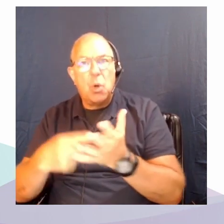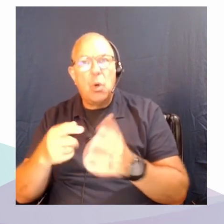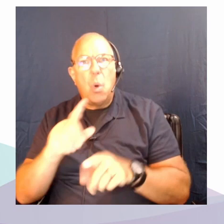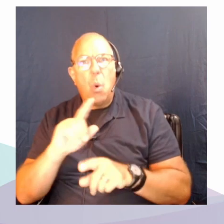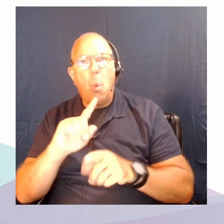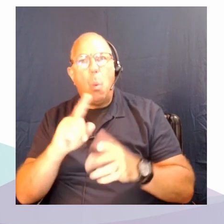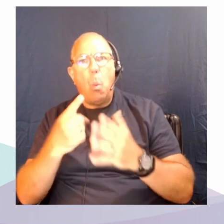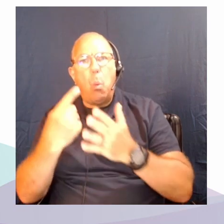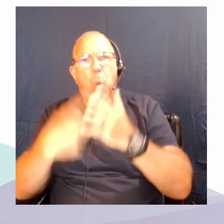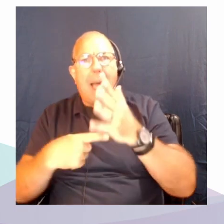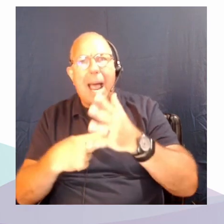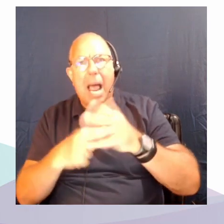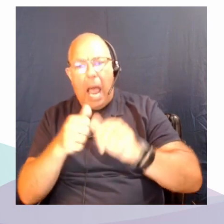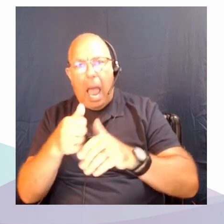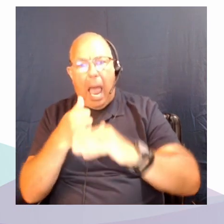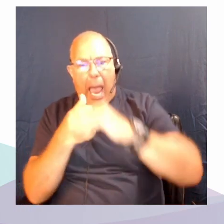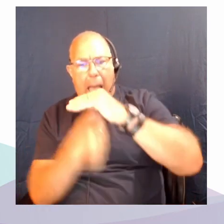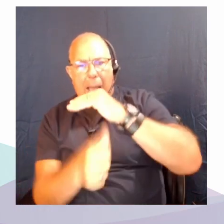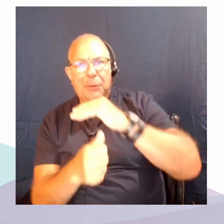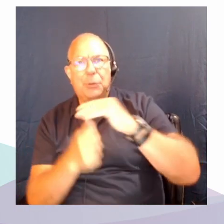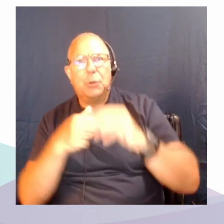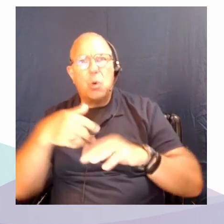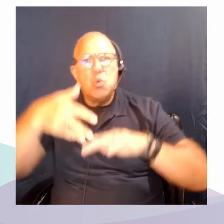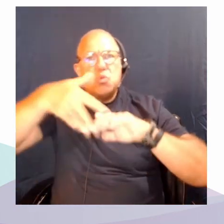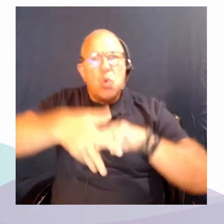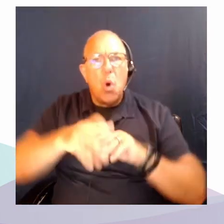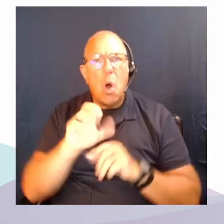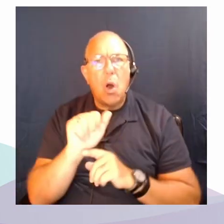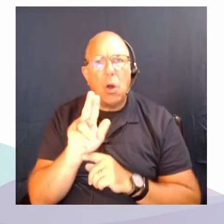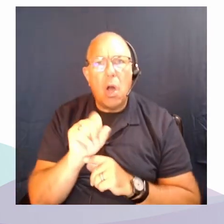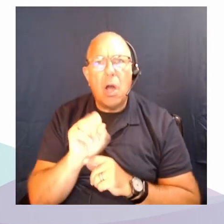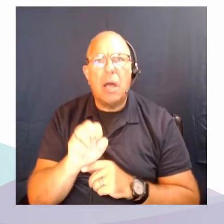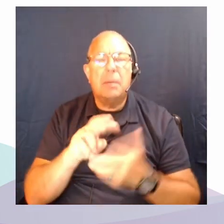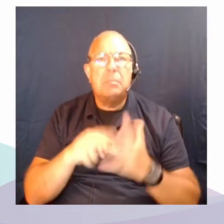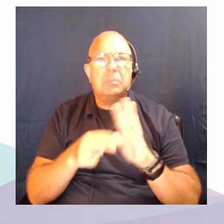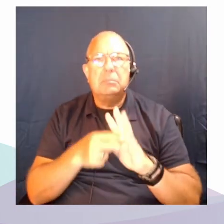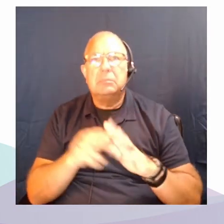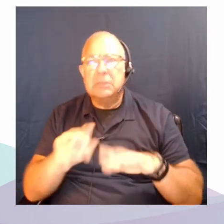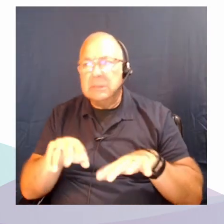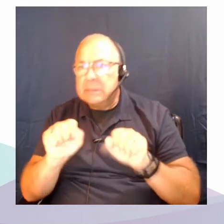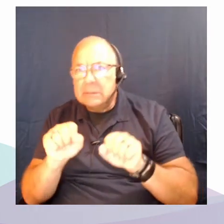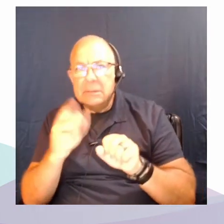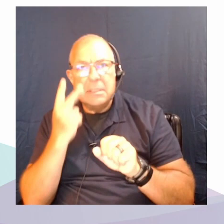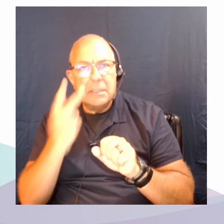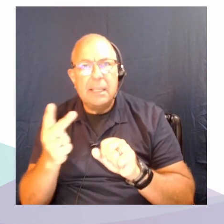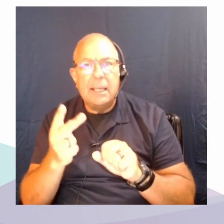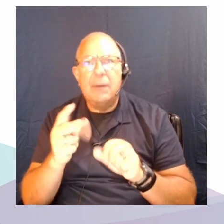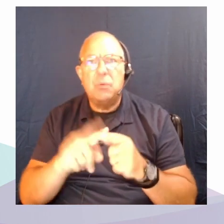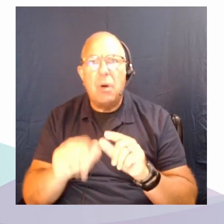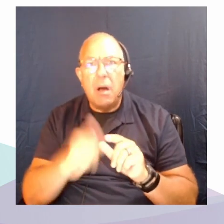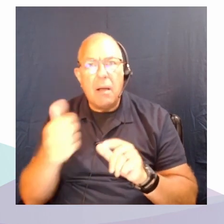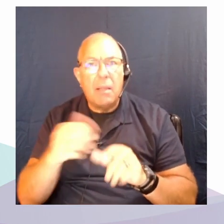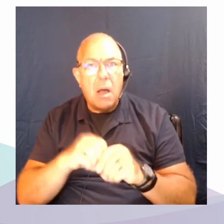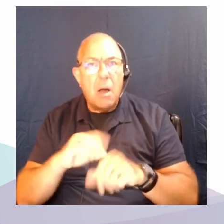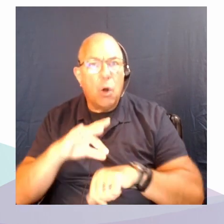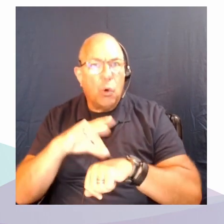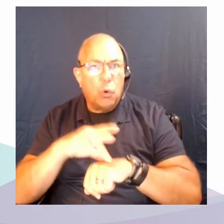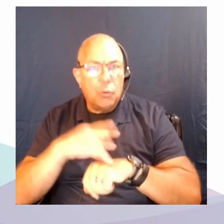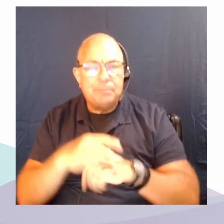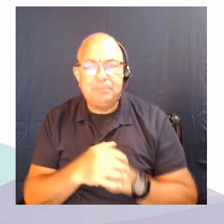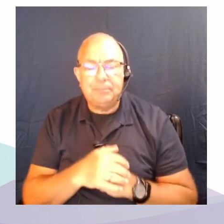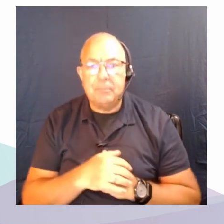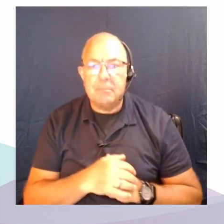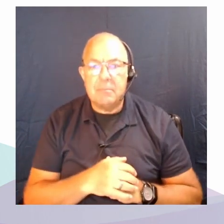are about extractivism and exploitative ways of seeing and relating to others on the planet. So, taking up the example of